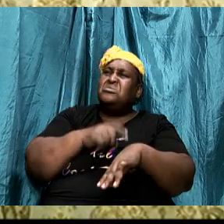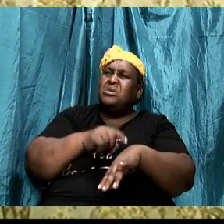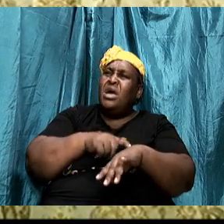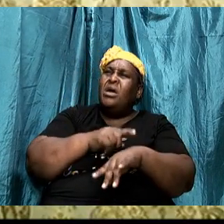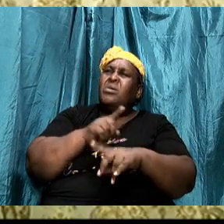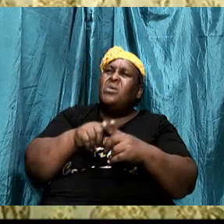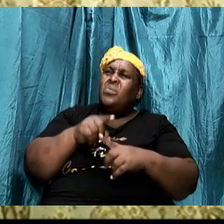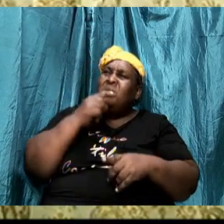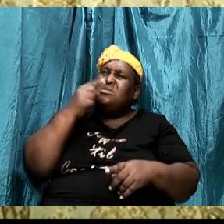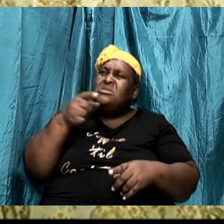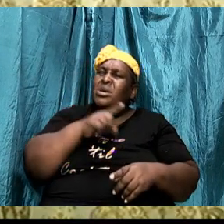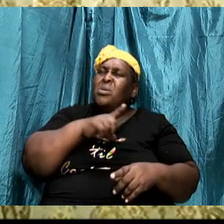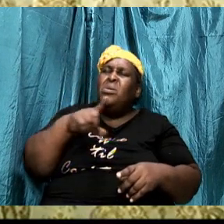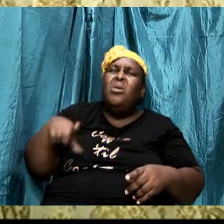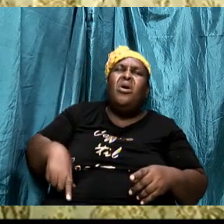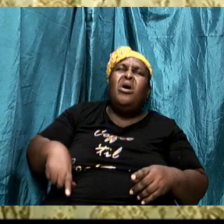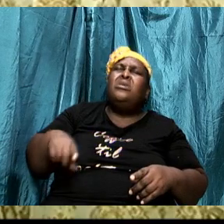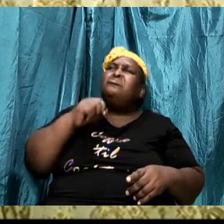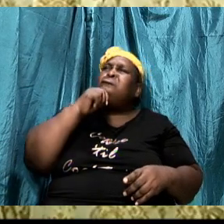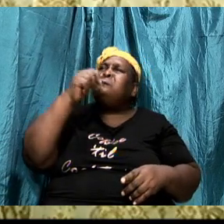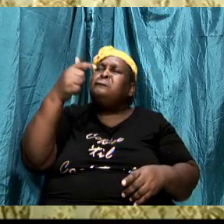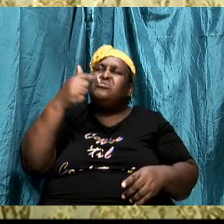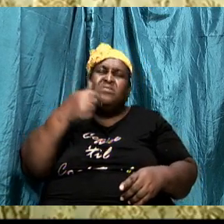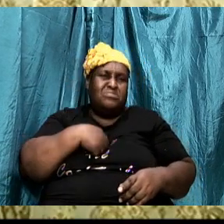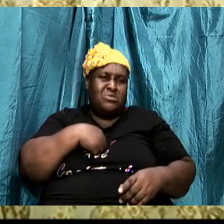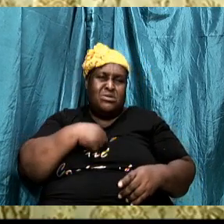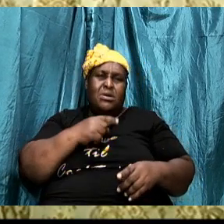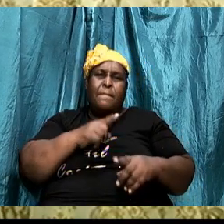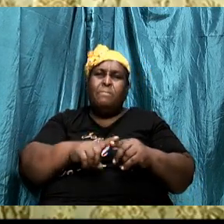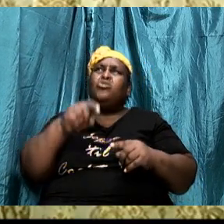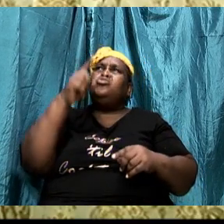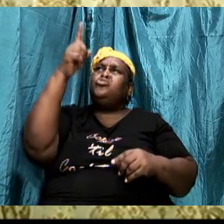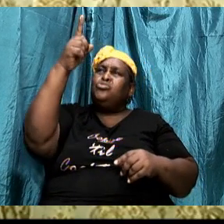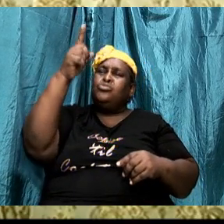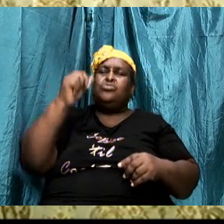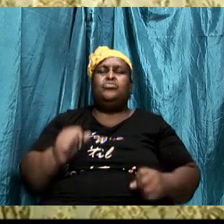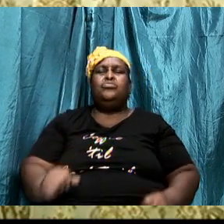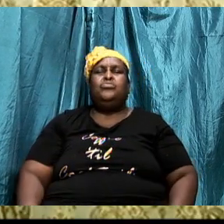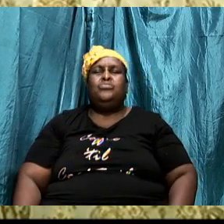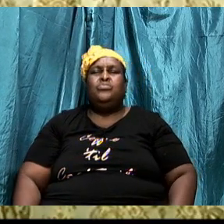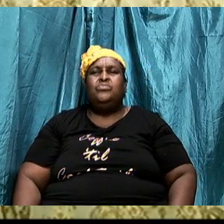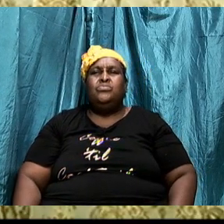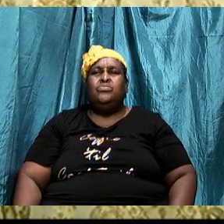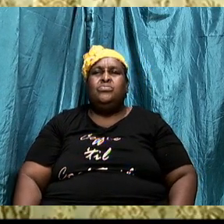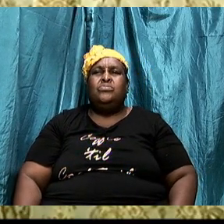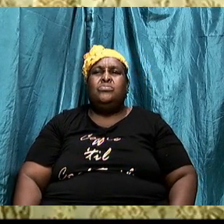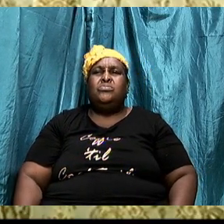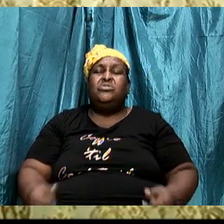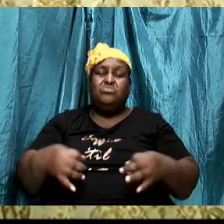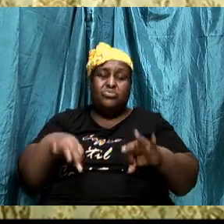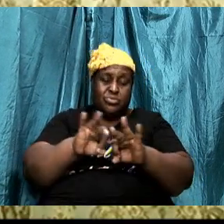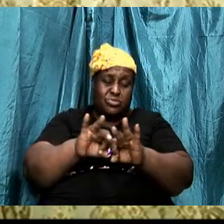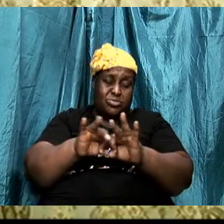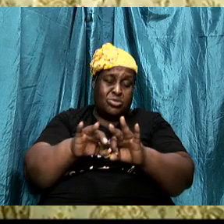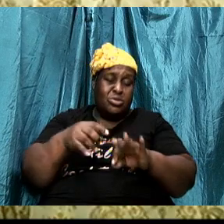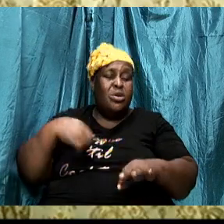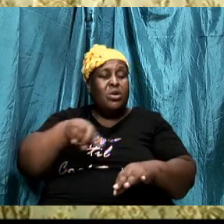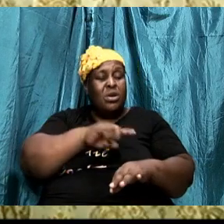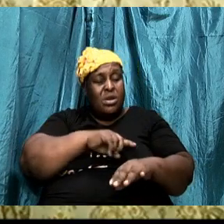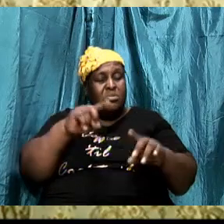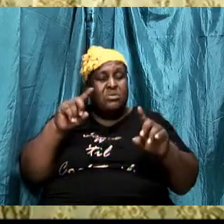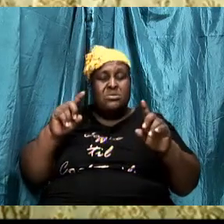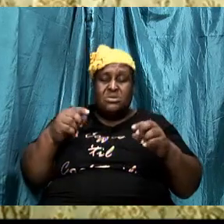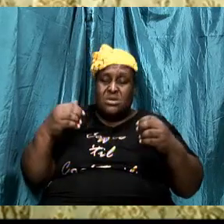of me, but it's of you. And so it's important that we always try to have this